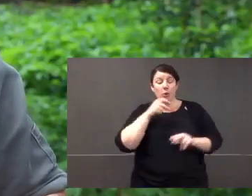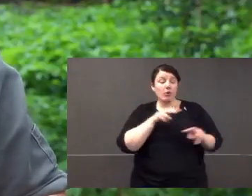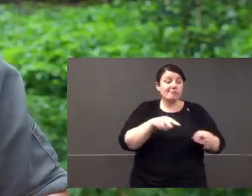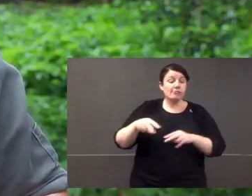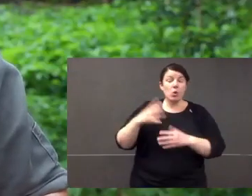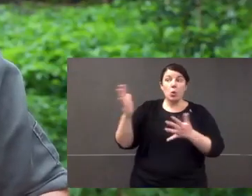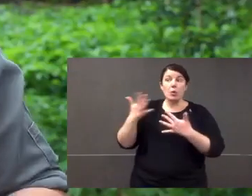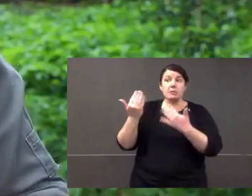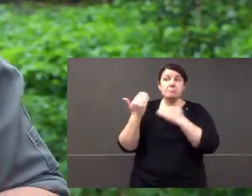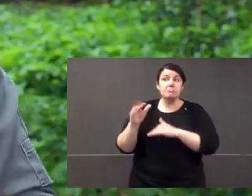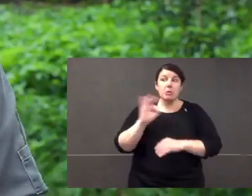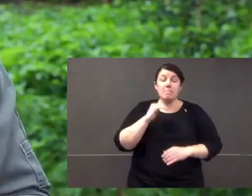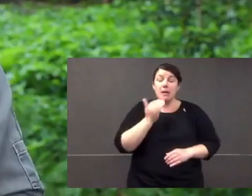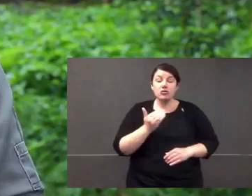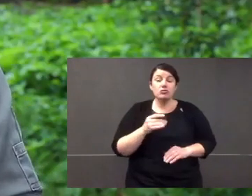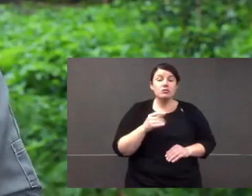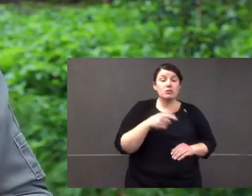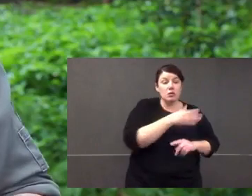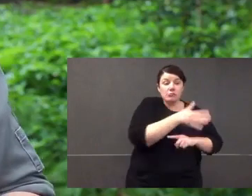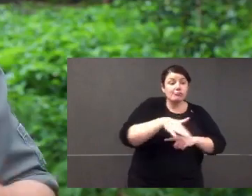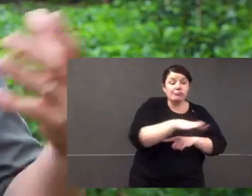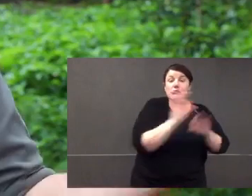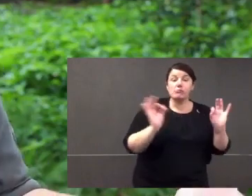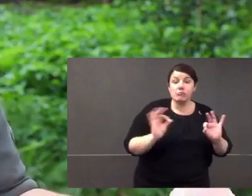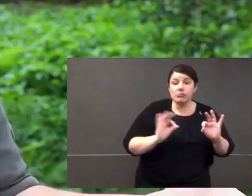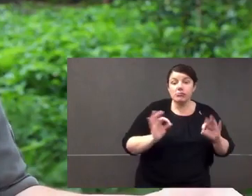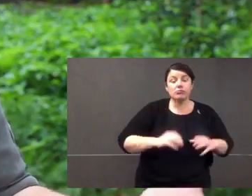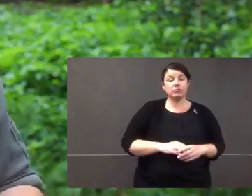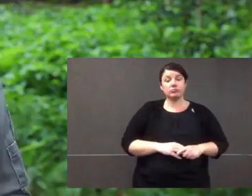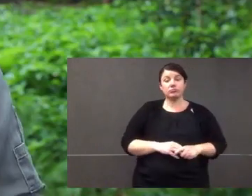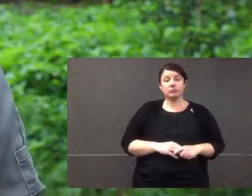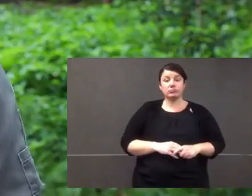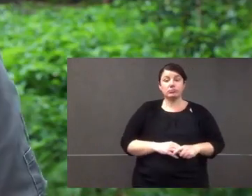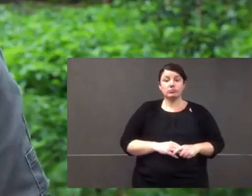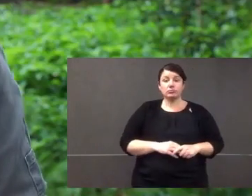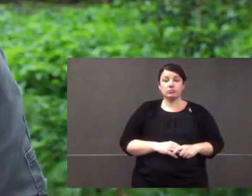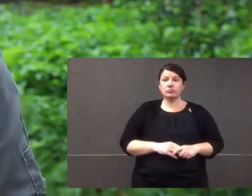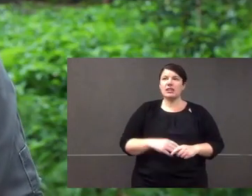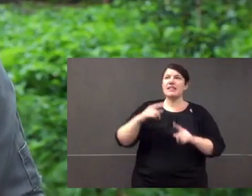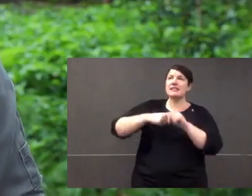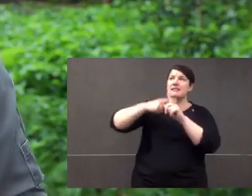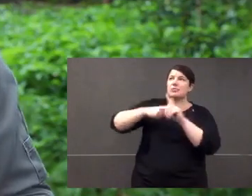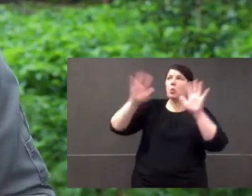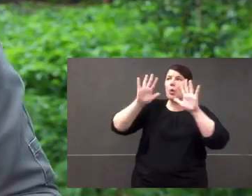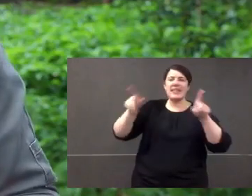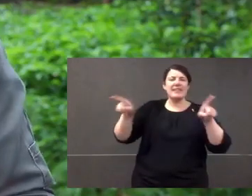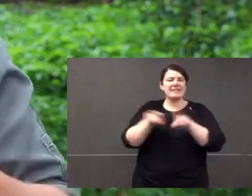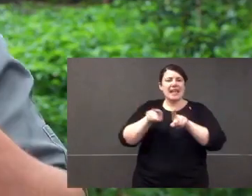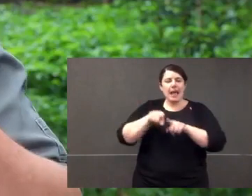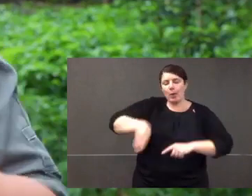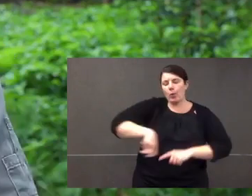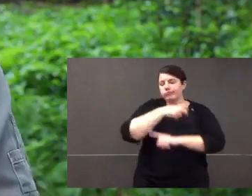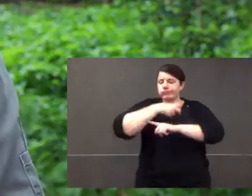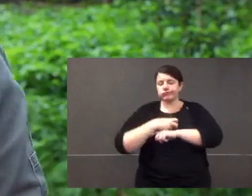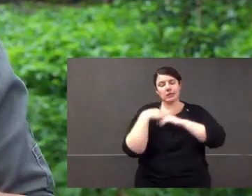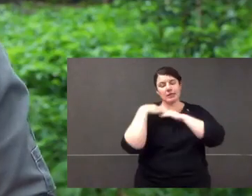sleep anywhere. But they would pick a spot where there's not much wind, where there's not a creek flowing, where it